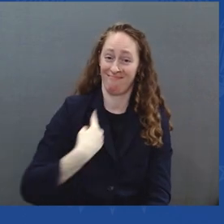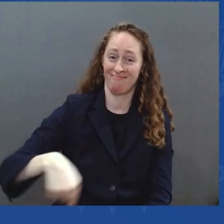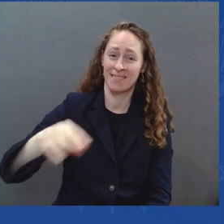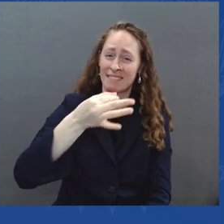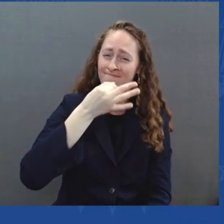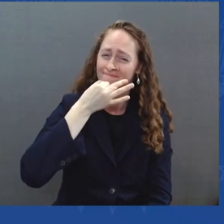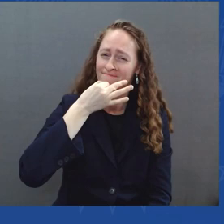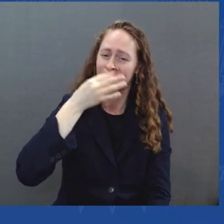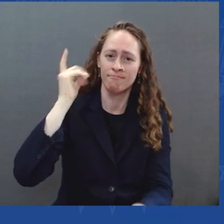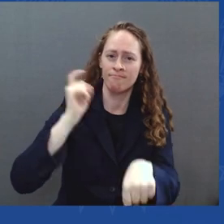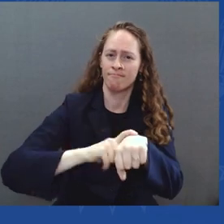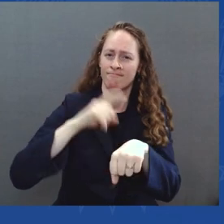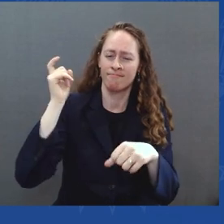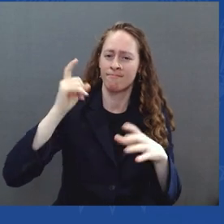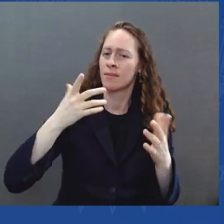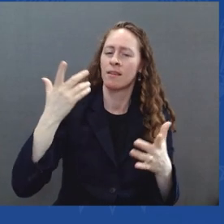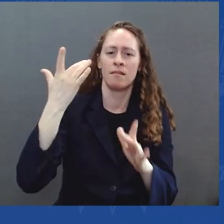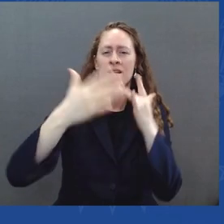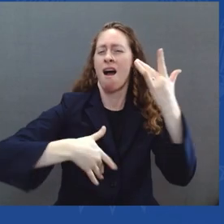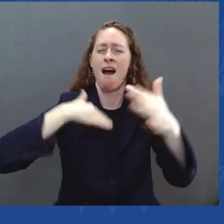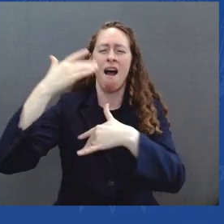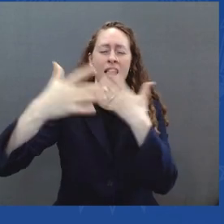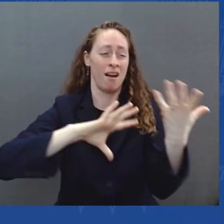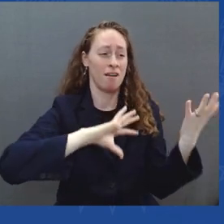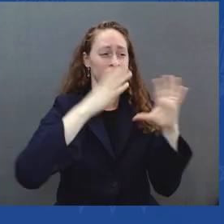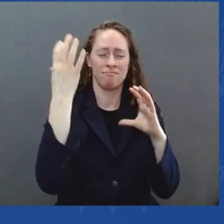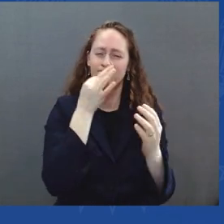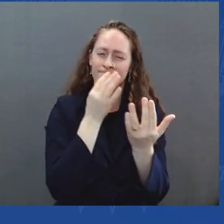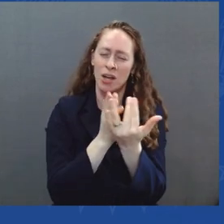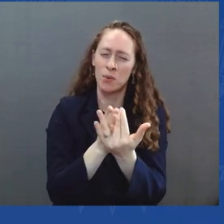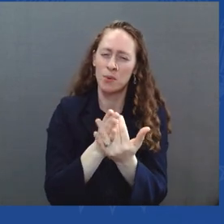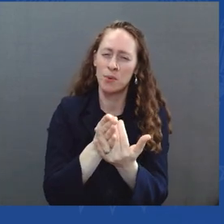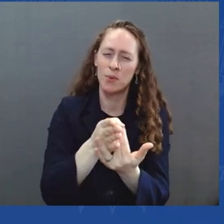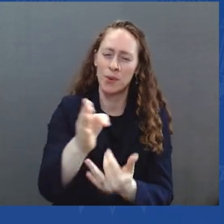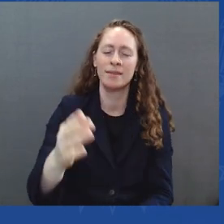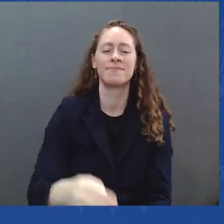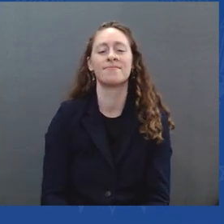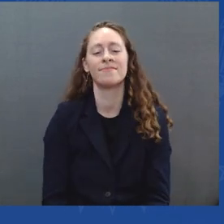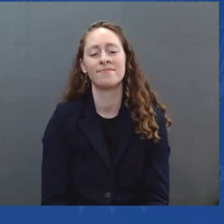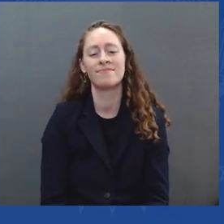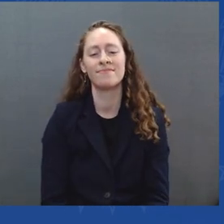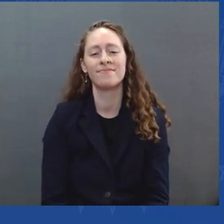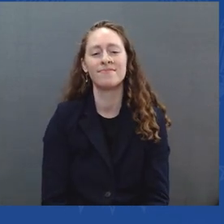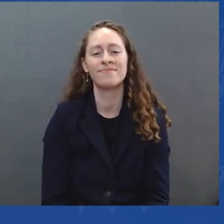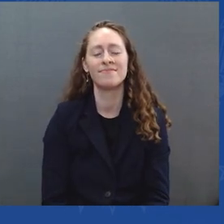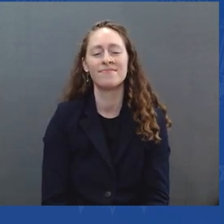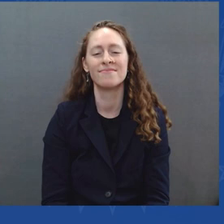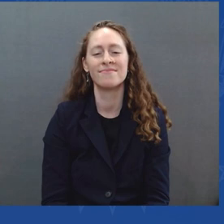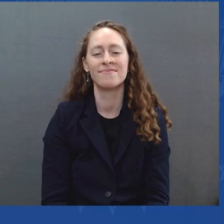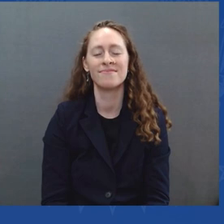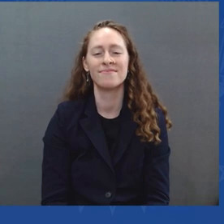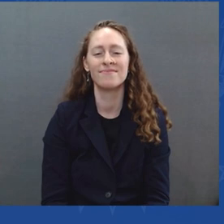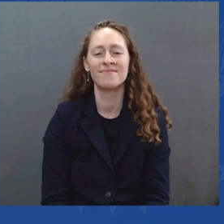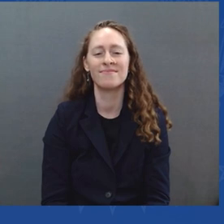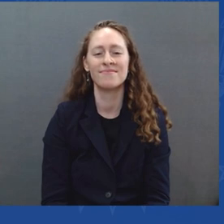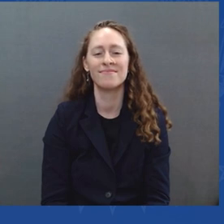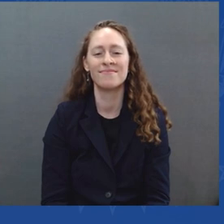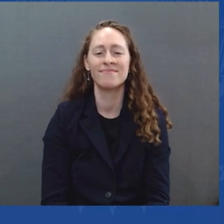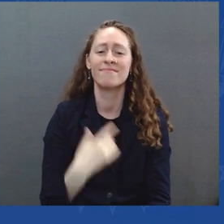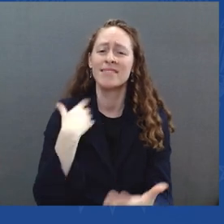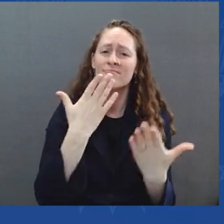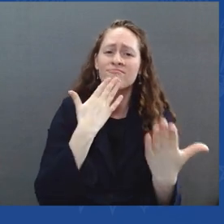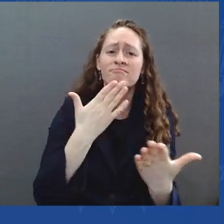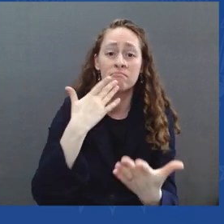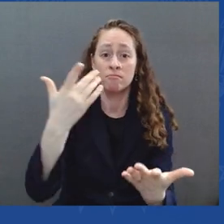we'll have plenty of time to answer questions about other items other than the jobs report next week. Thank you. Appreciate it.